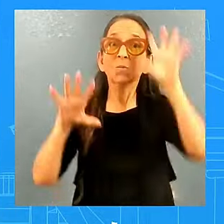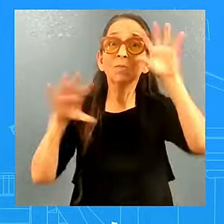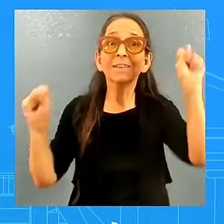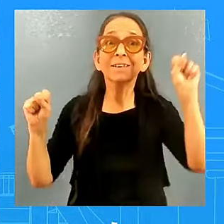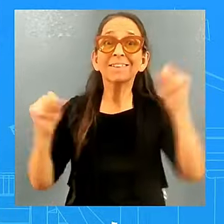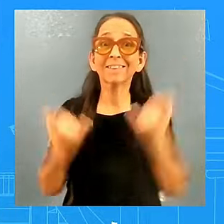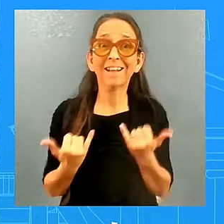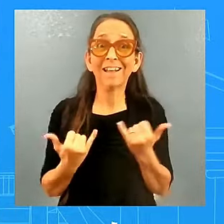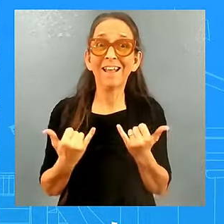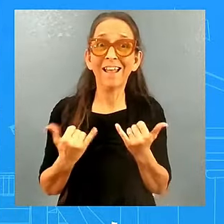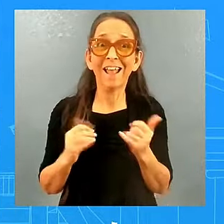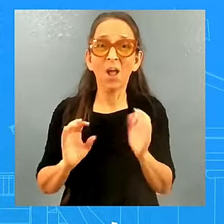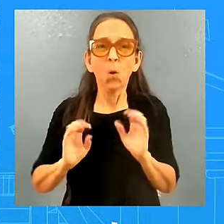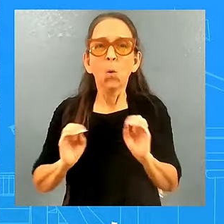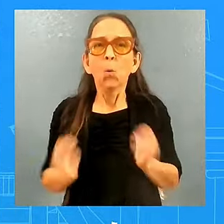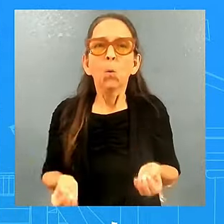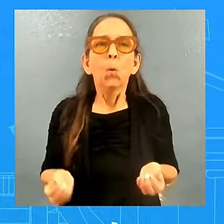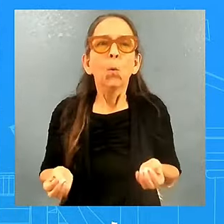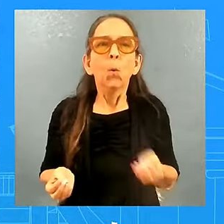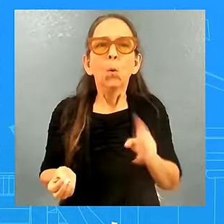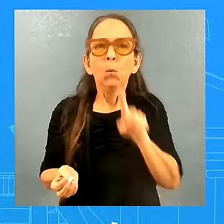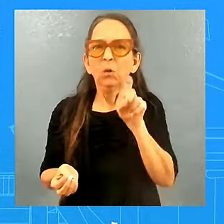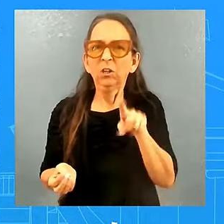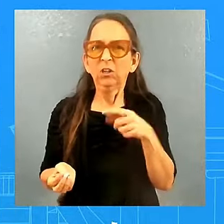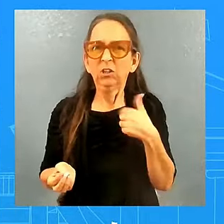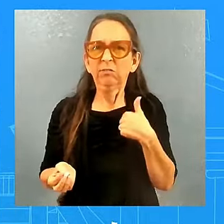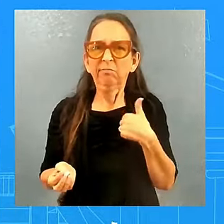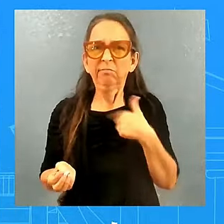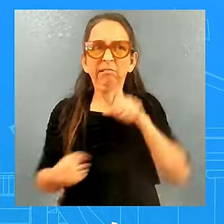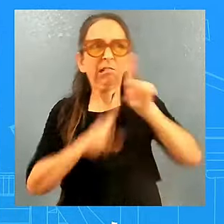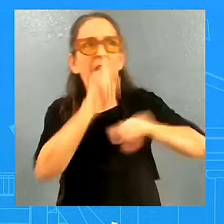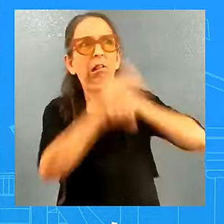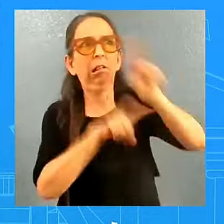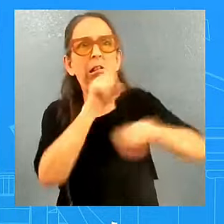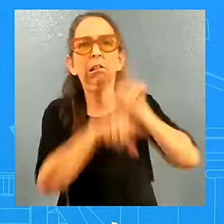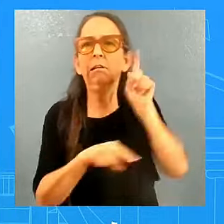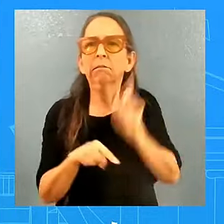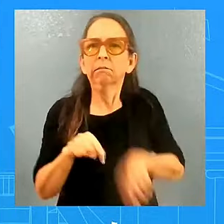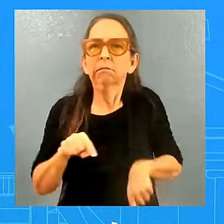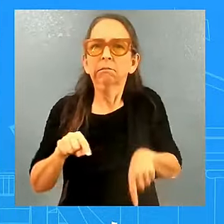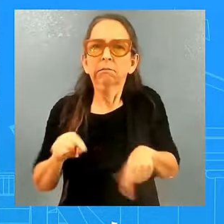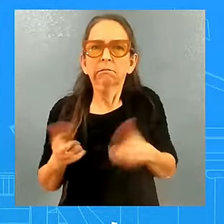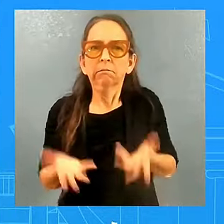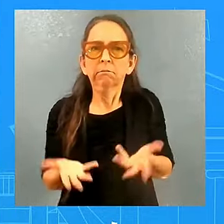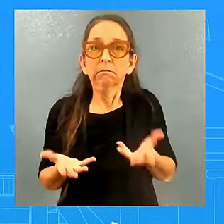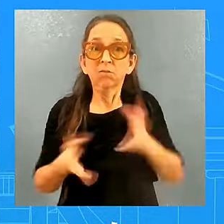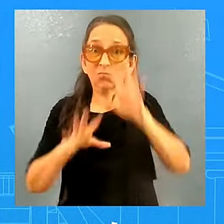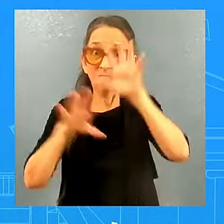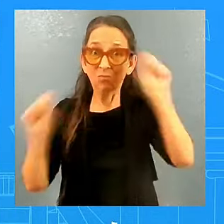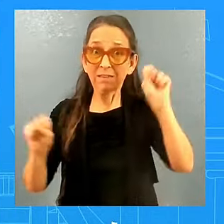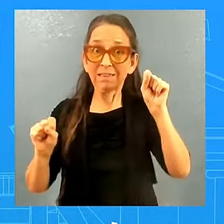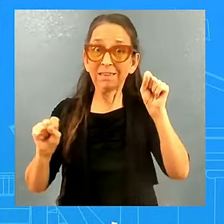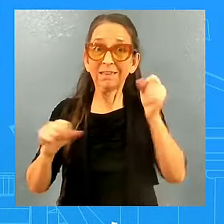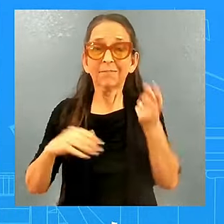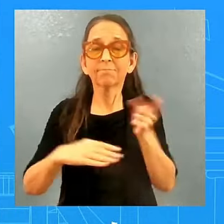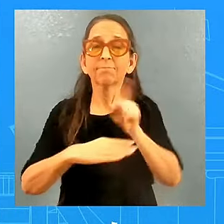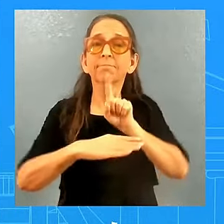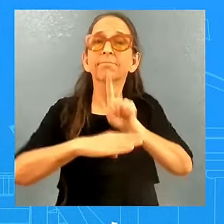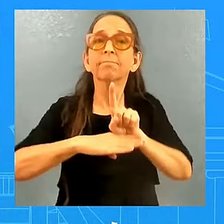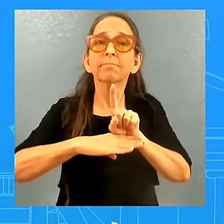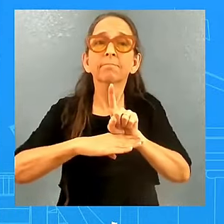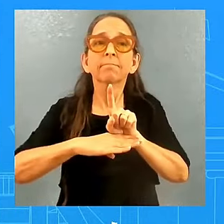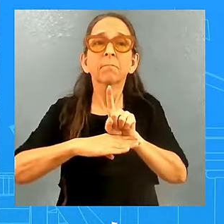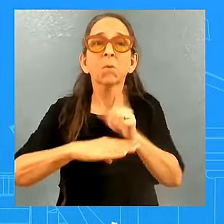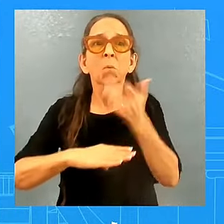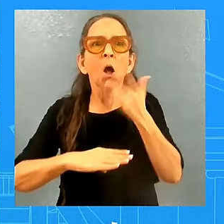hearing from you. We would like to hear from the president. It's traditional for the president to come out. It would be much easier to ask him, for instance, how he feels about the